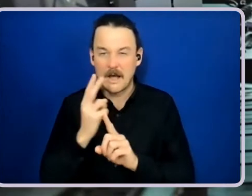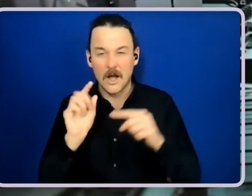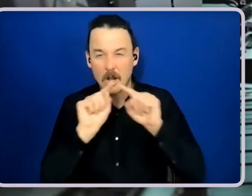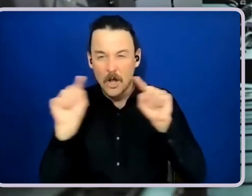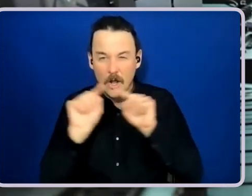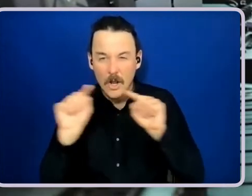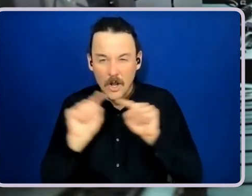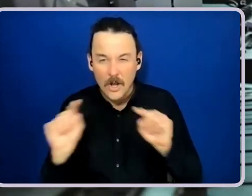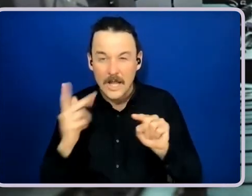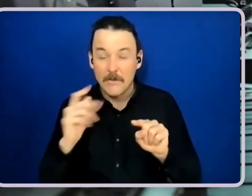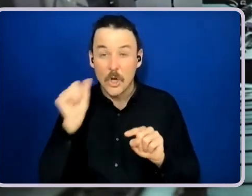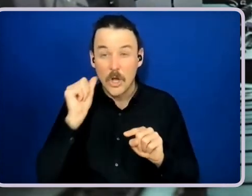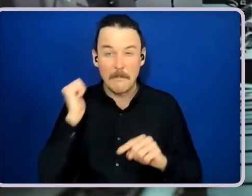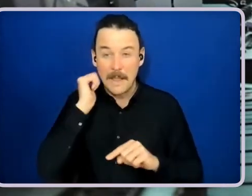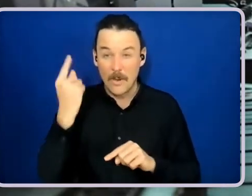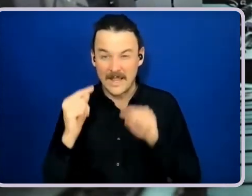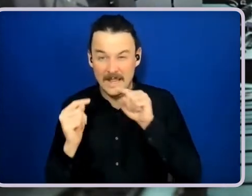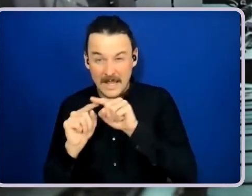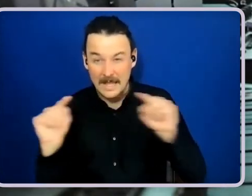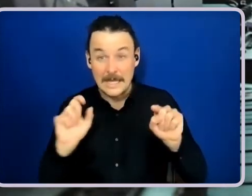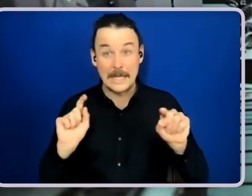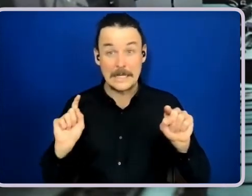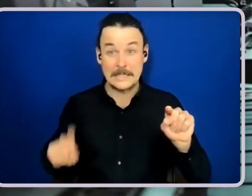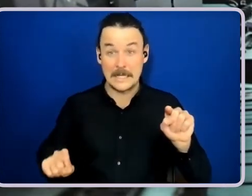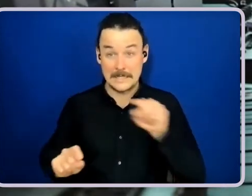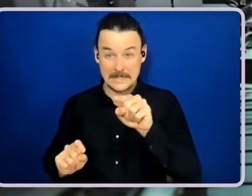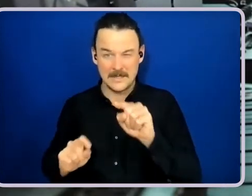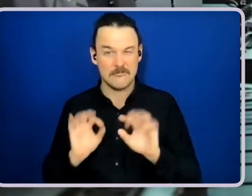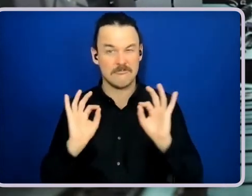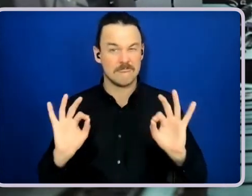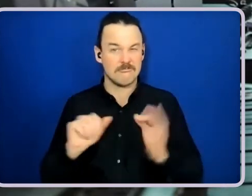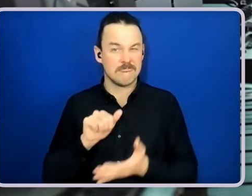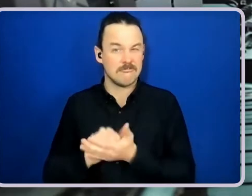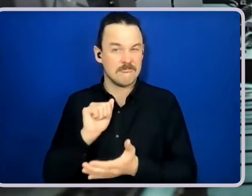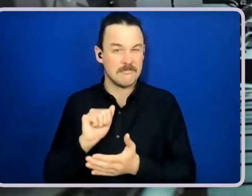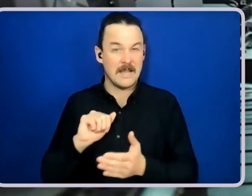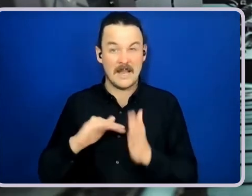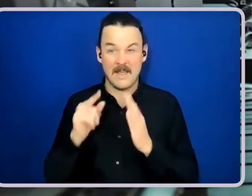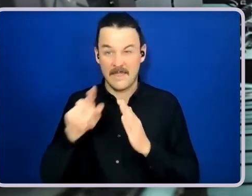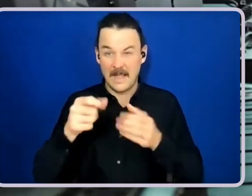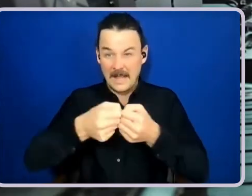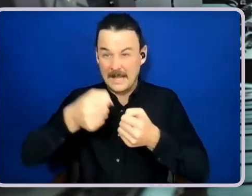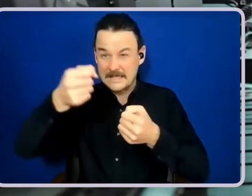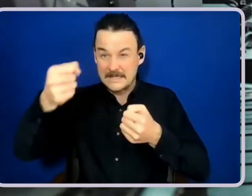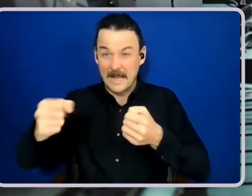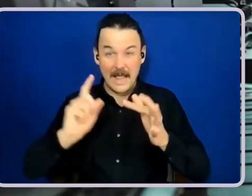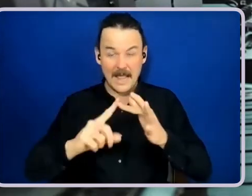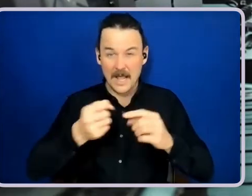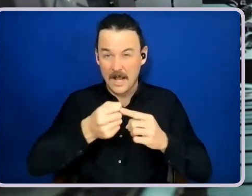one that is here. right, yeah, double click there. Exactly. All right. How about you extend that E for the whole length of that beat?